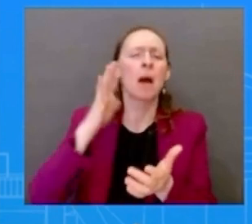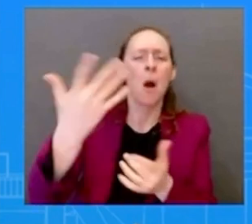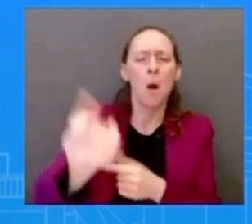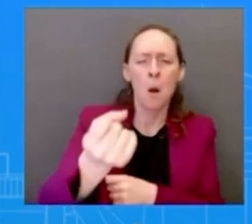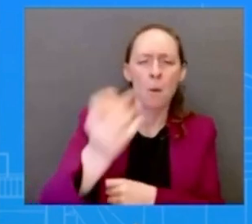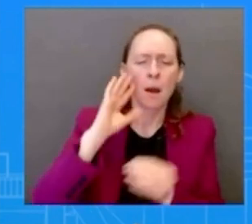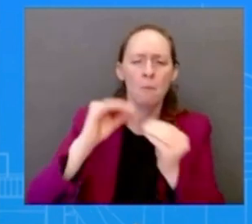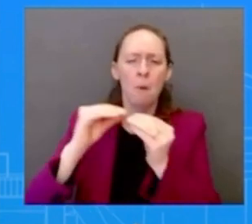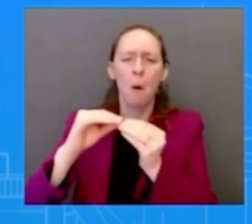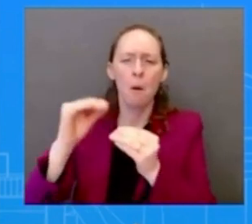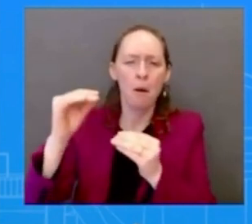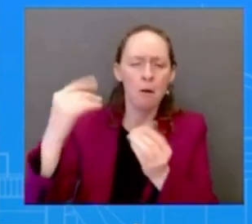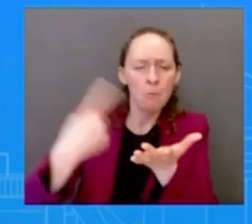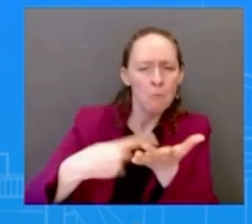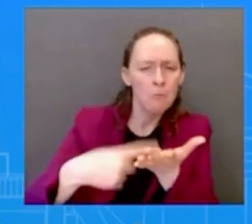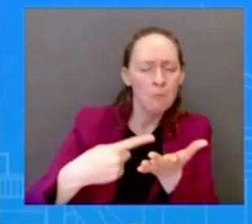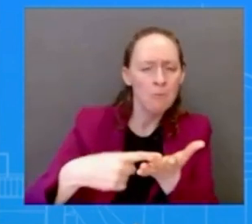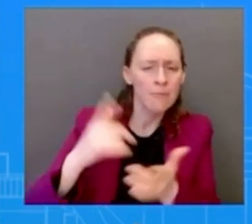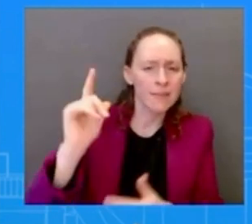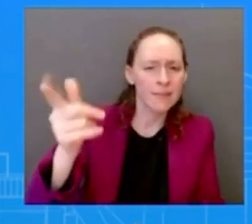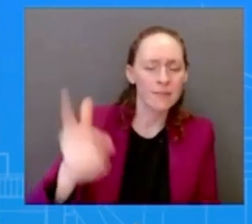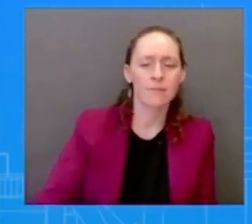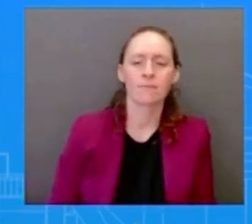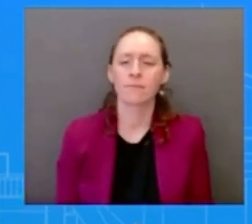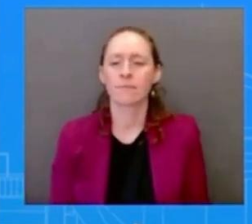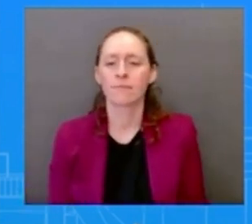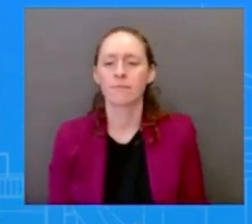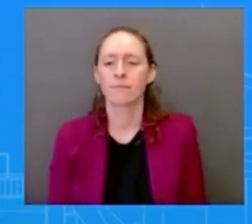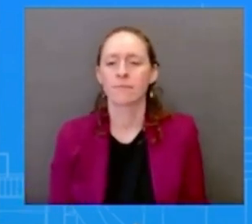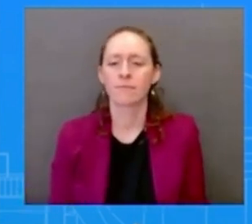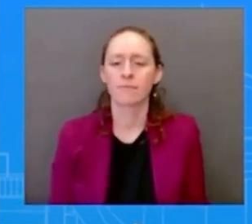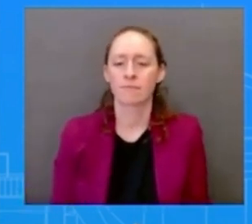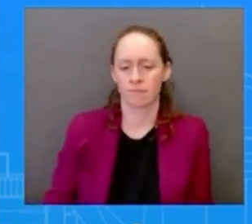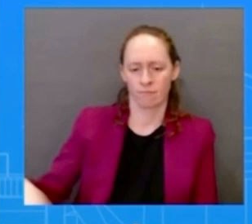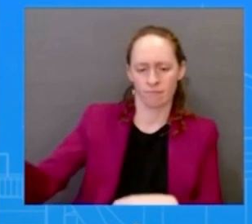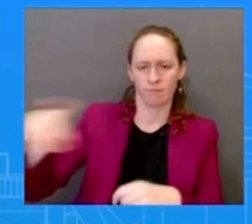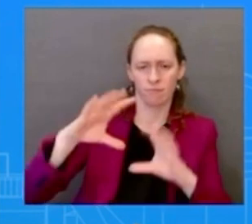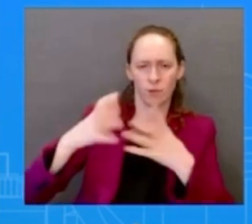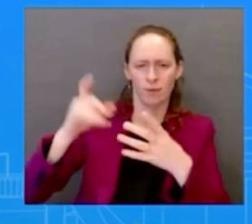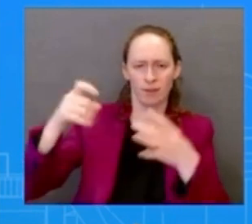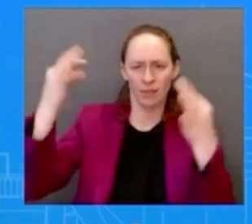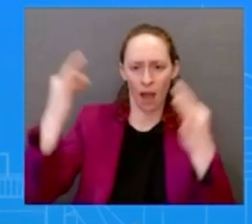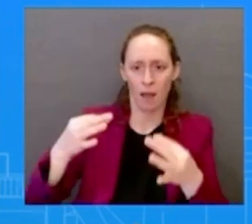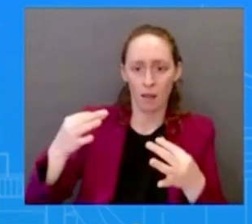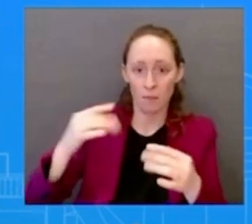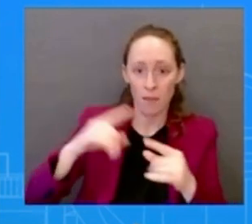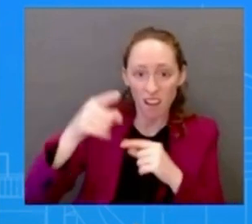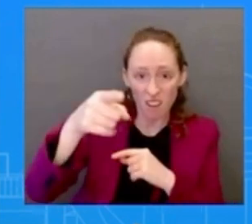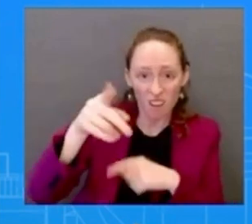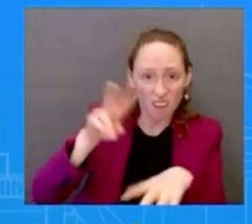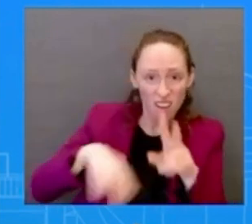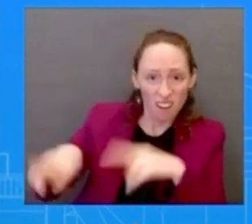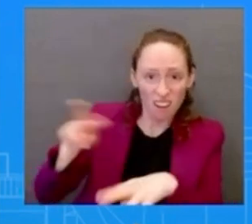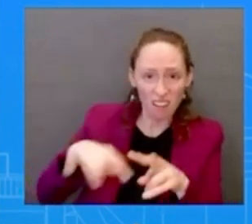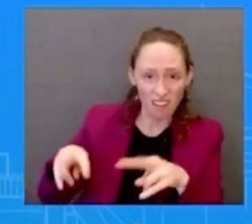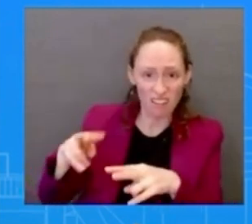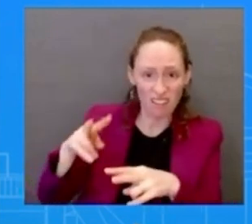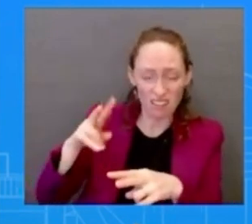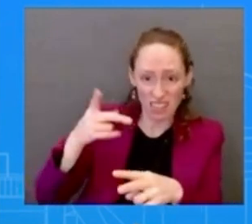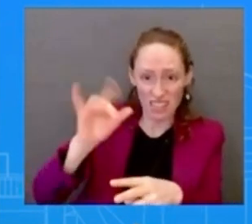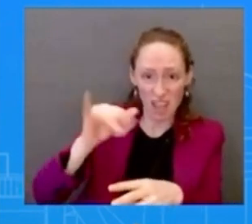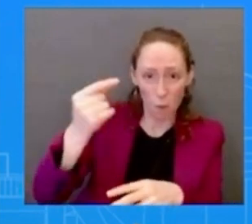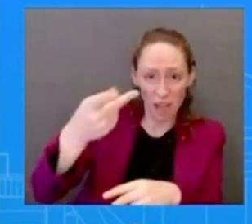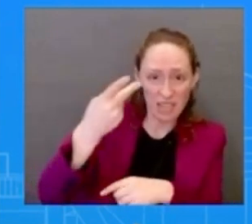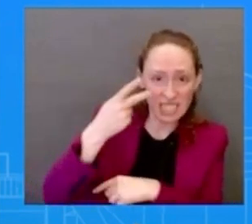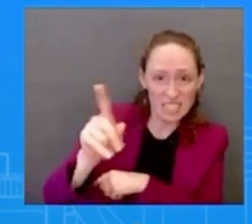regular the regulators are going to decide moving forward that's something that you guys are looking at i'm just not i'm just not going to get into specifics or get ahead of what they're what